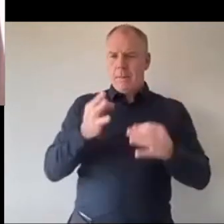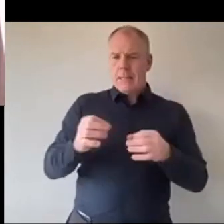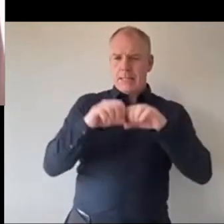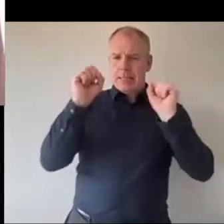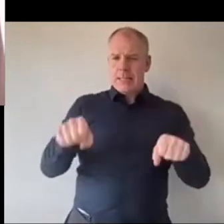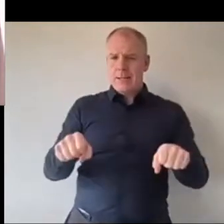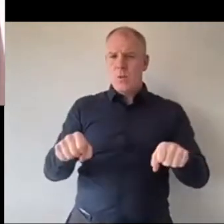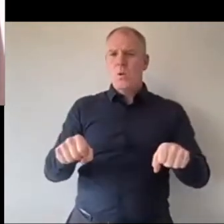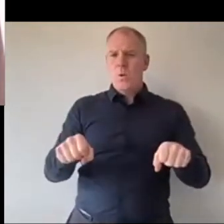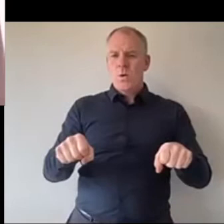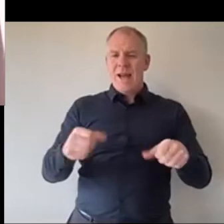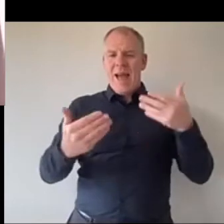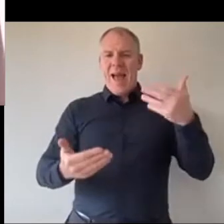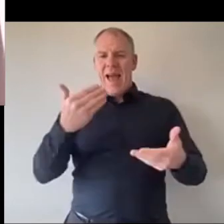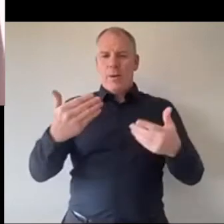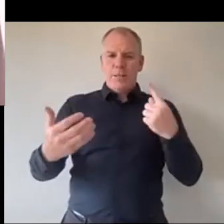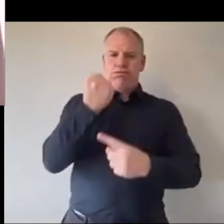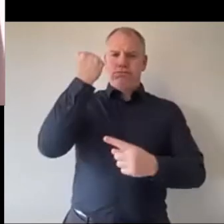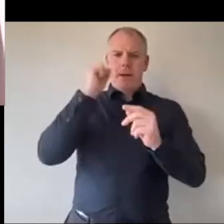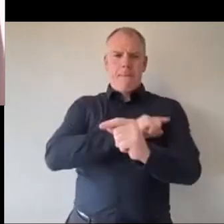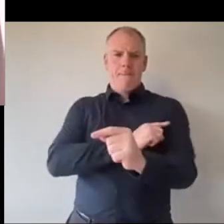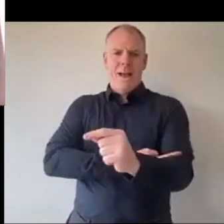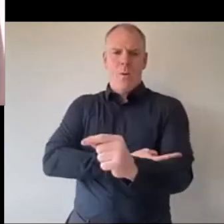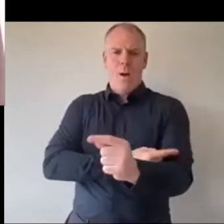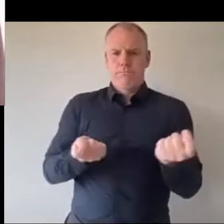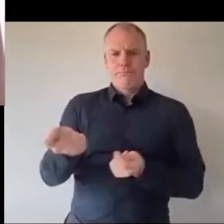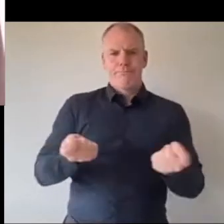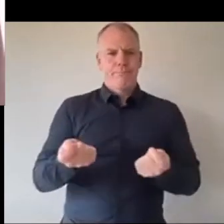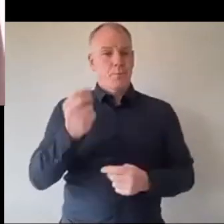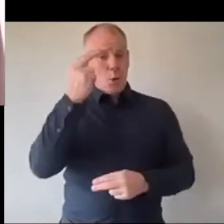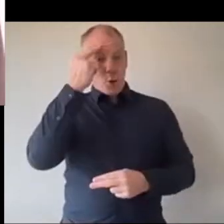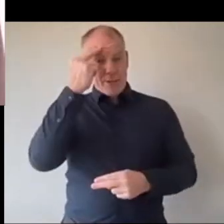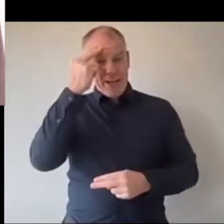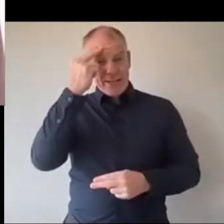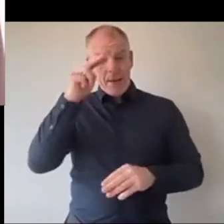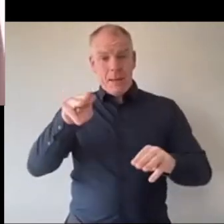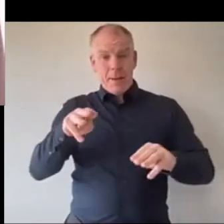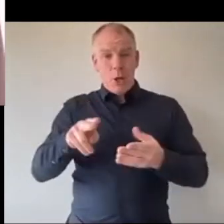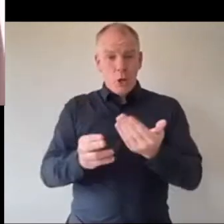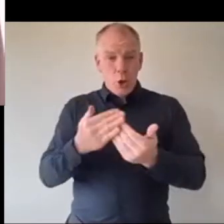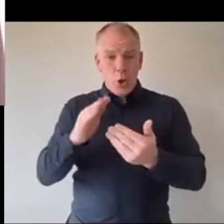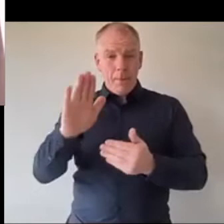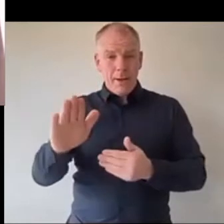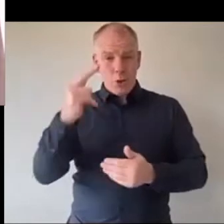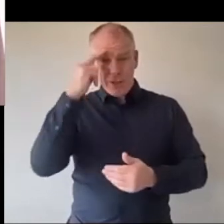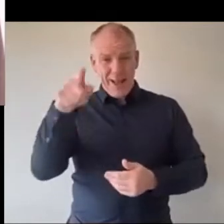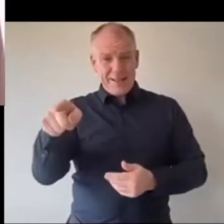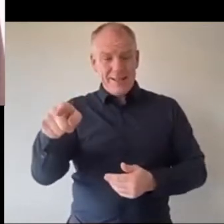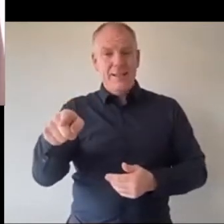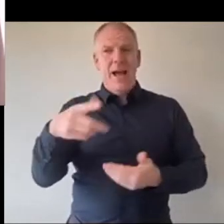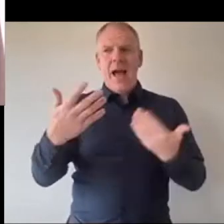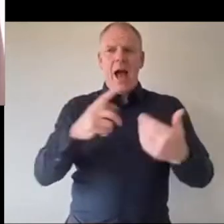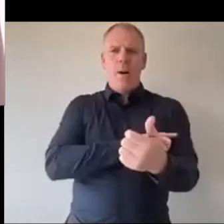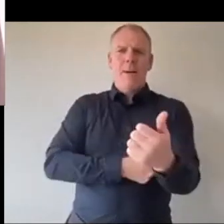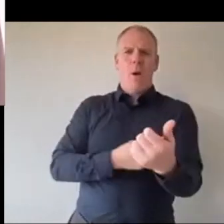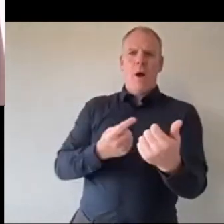how do we get power and I think young people need to understand they have power now and my job is to empower them to know